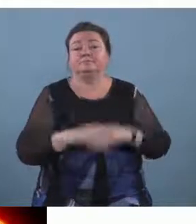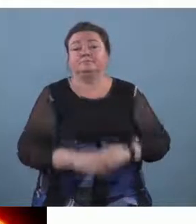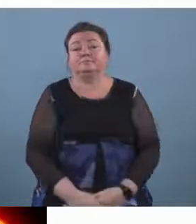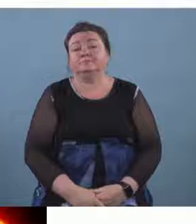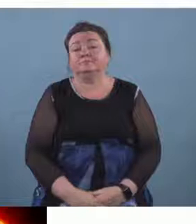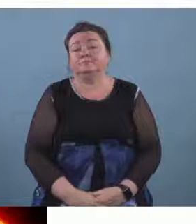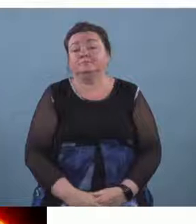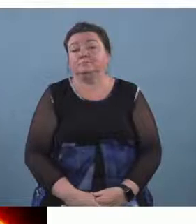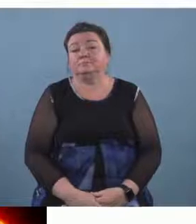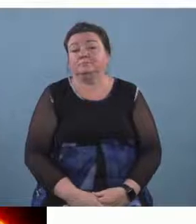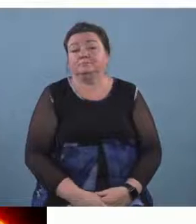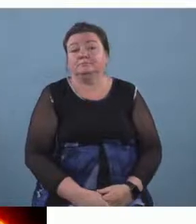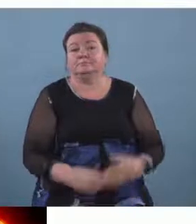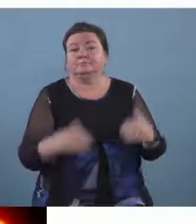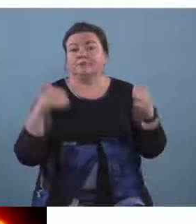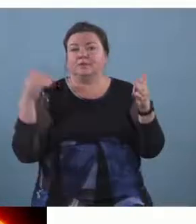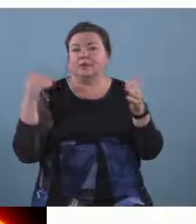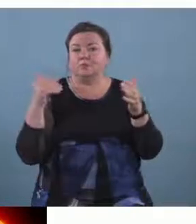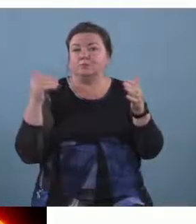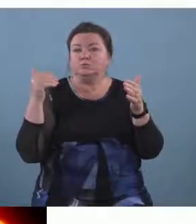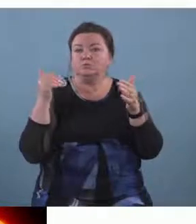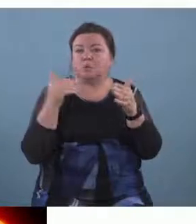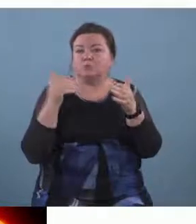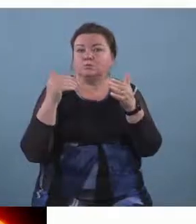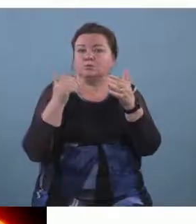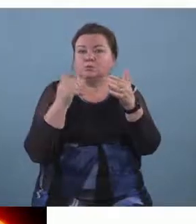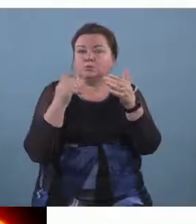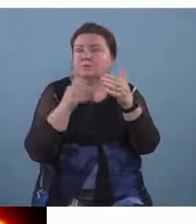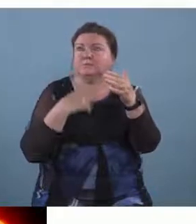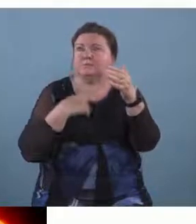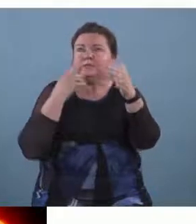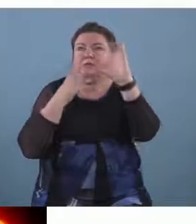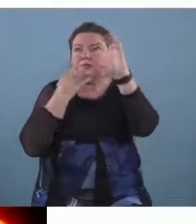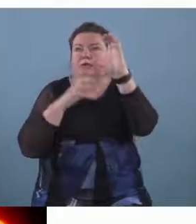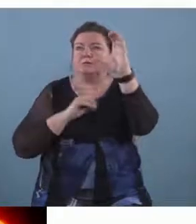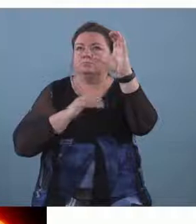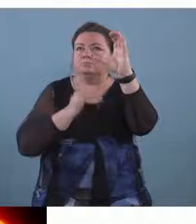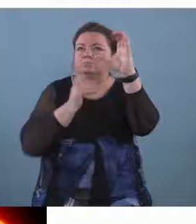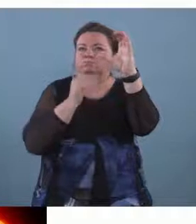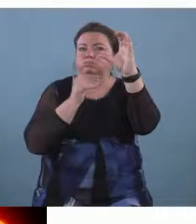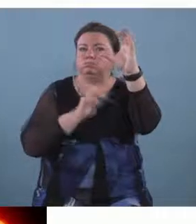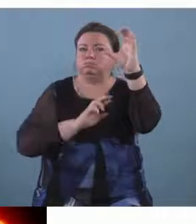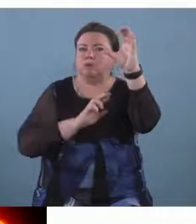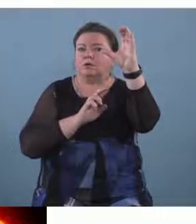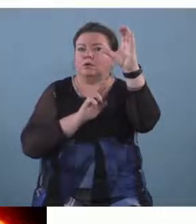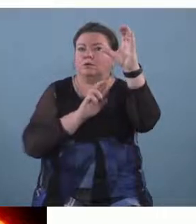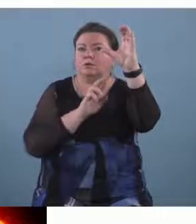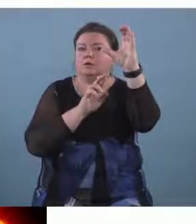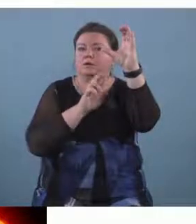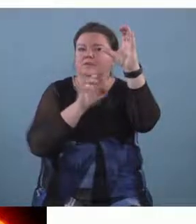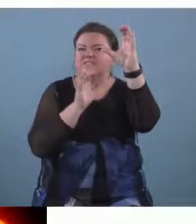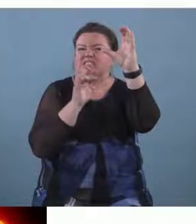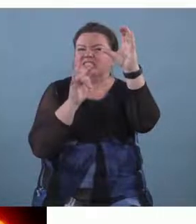closer and closer to the sun's powerful heat the rocket is shaking i